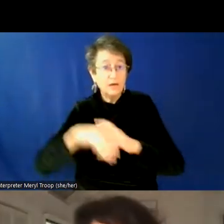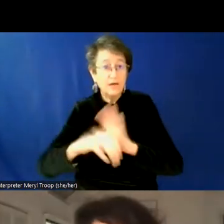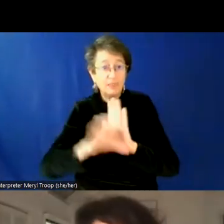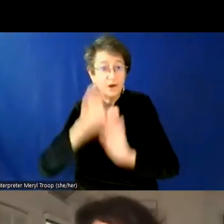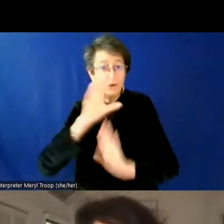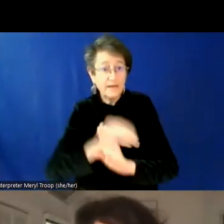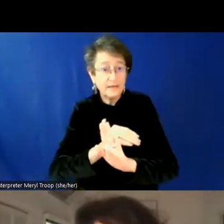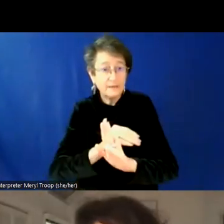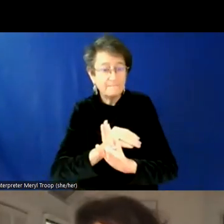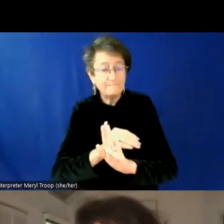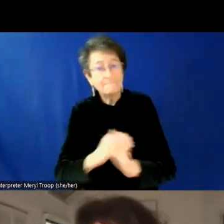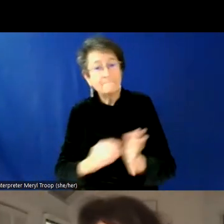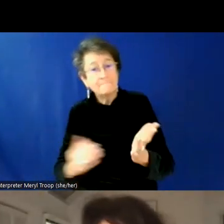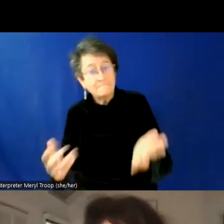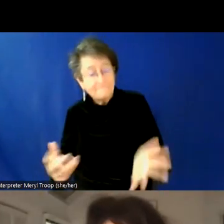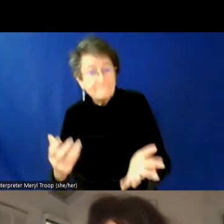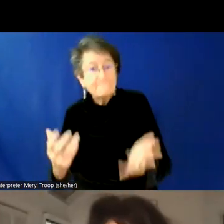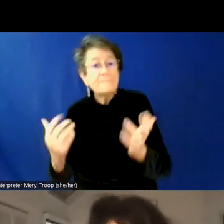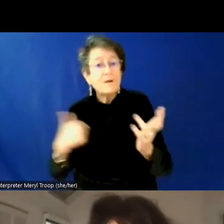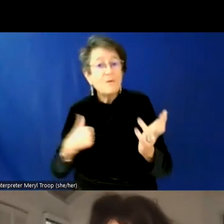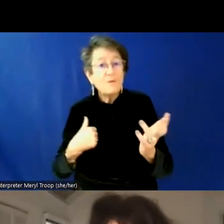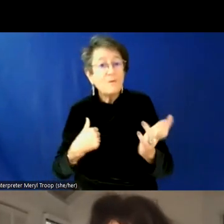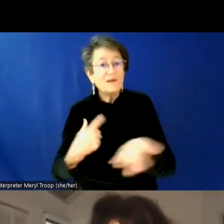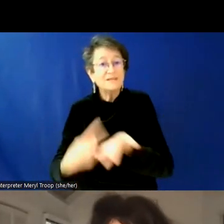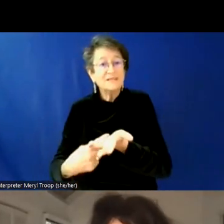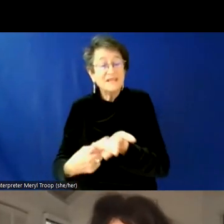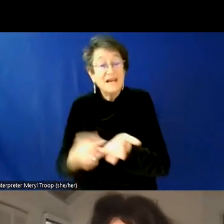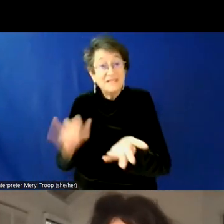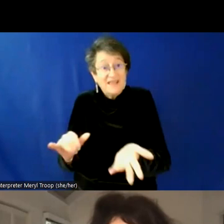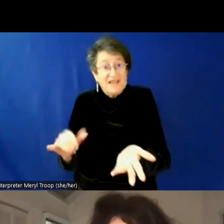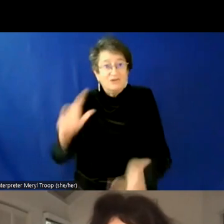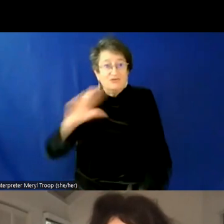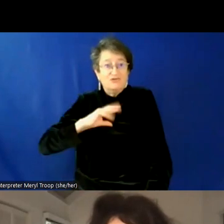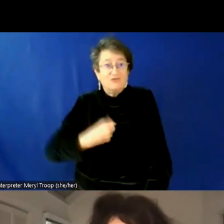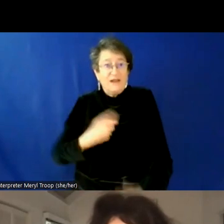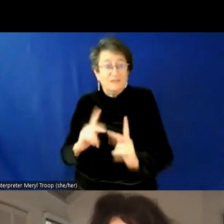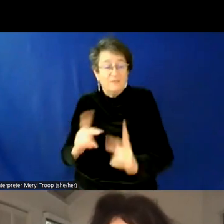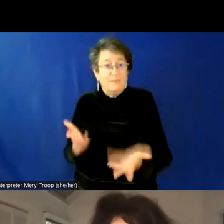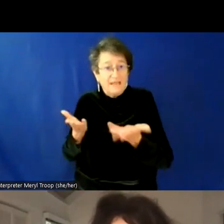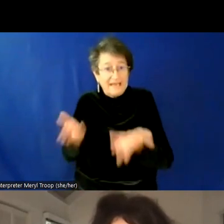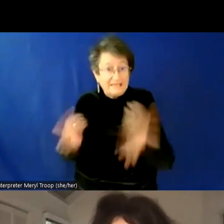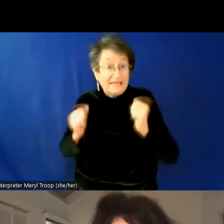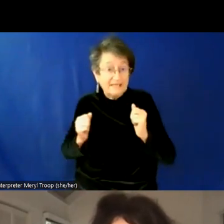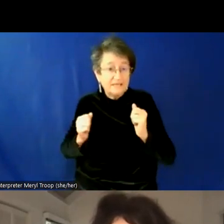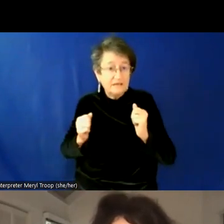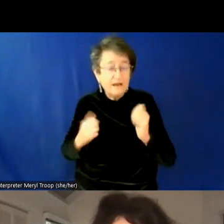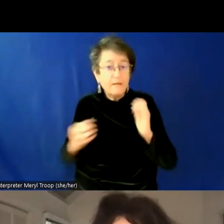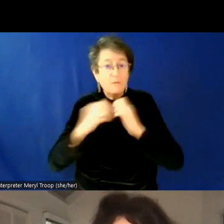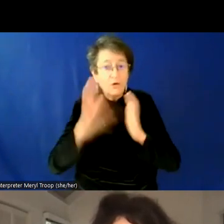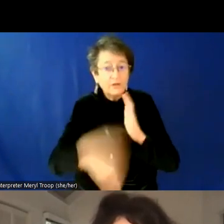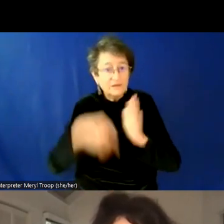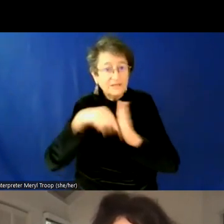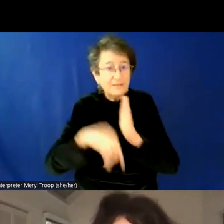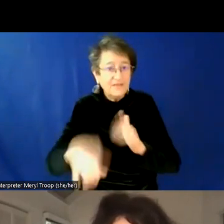beyond simply talking about the fact that we exist. Um, and so I, that, that's been a significant change. I think it's, it's somewhat